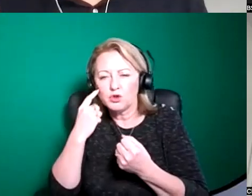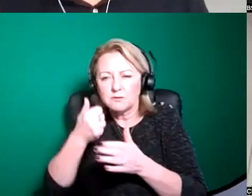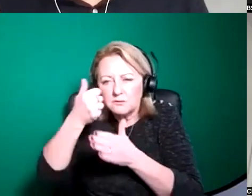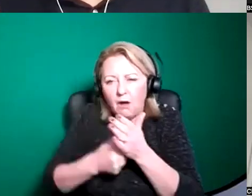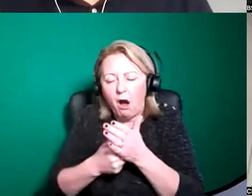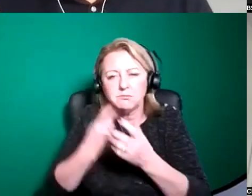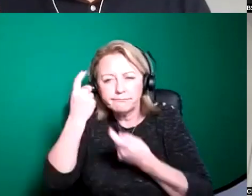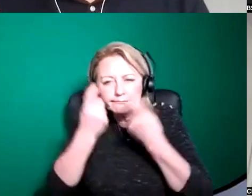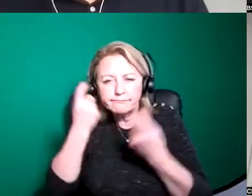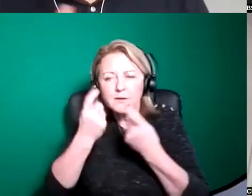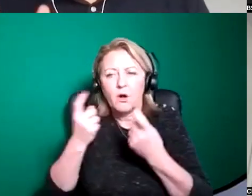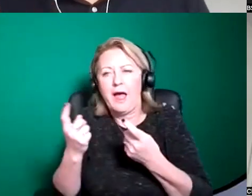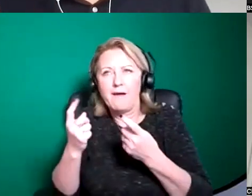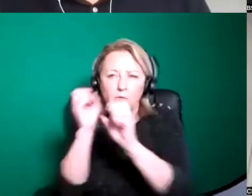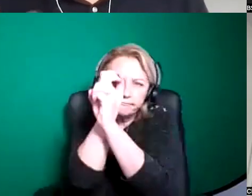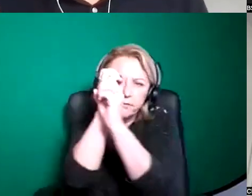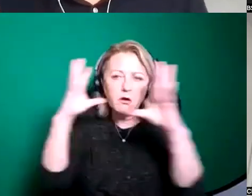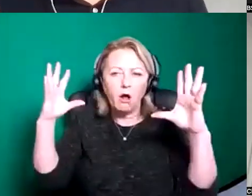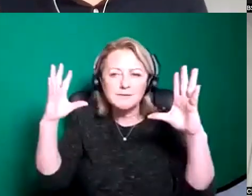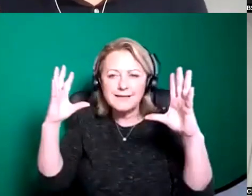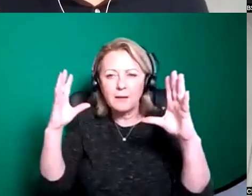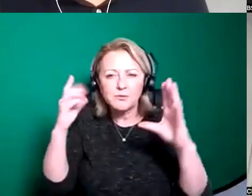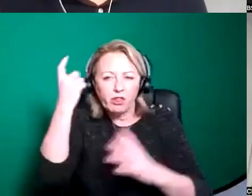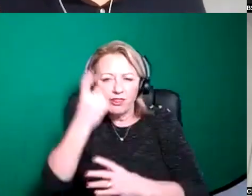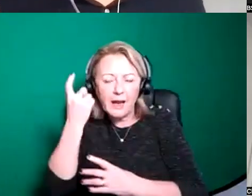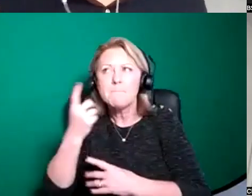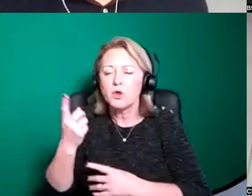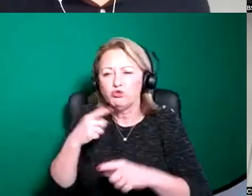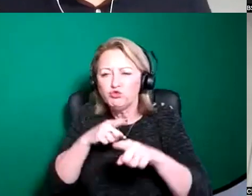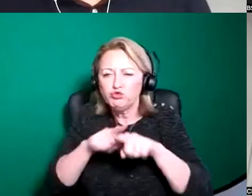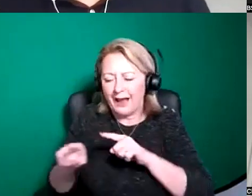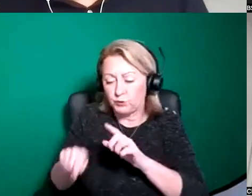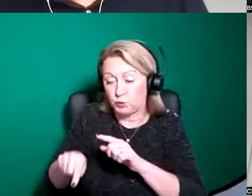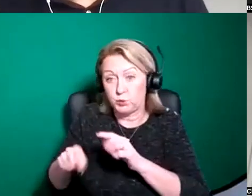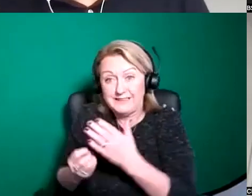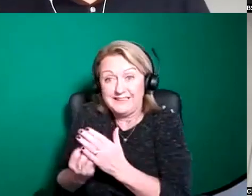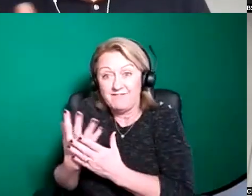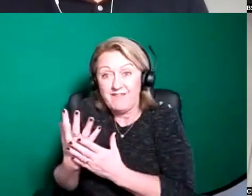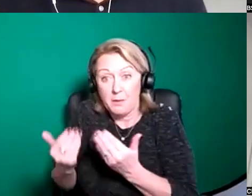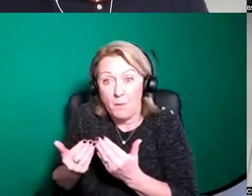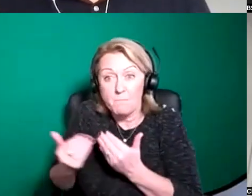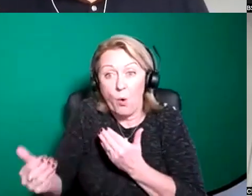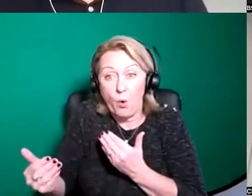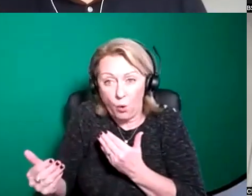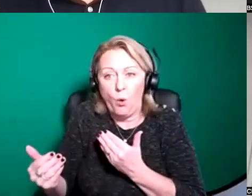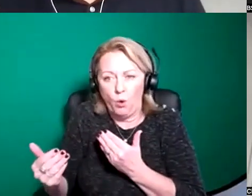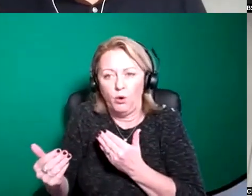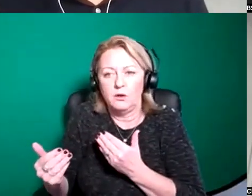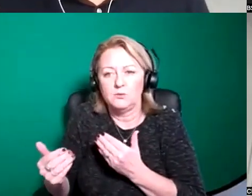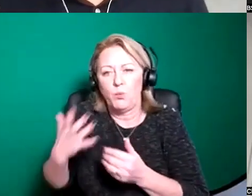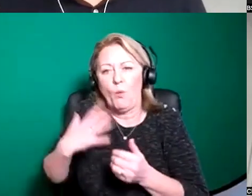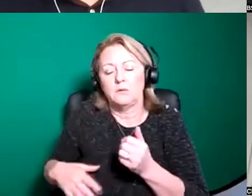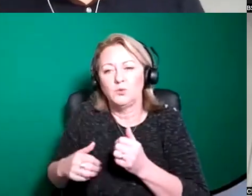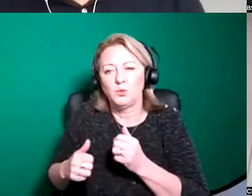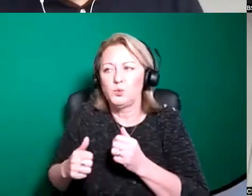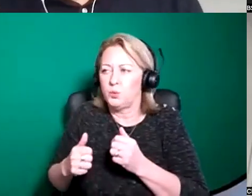wanting to explore um and you're basically looking for a way to try and develop that idea further to get it to the stage where you